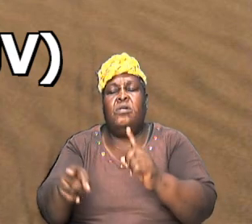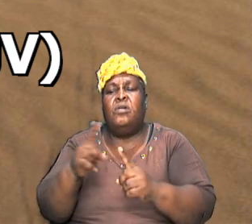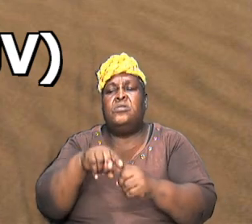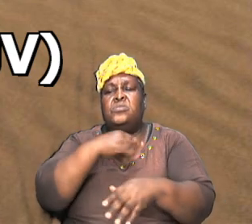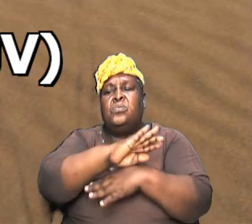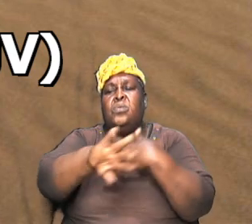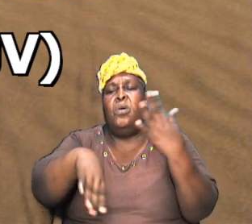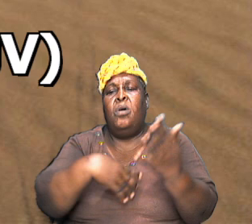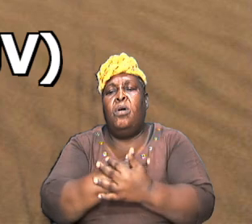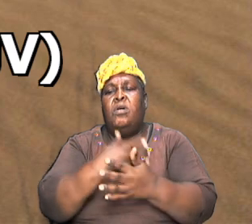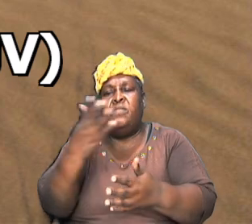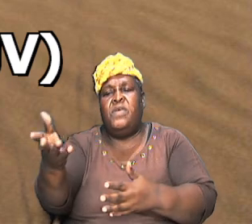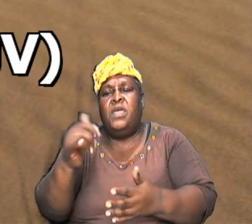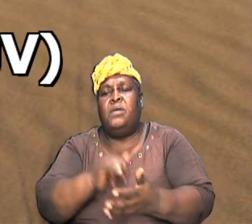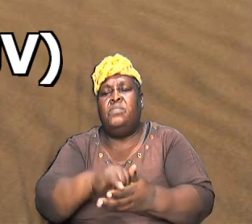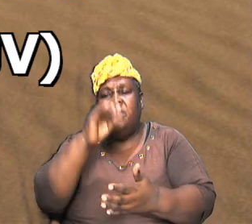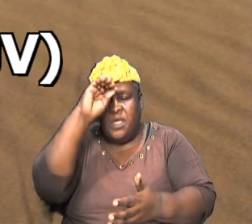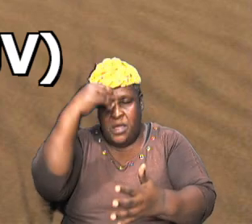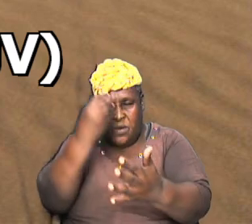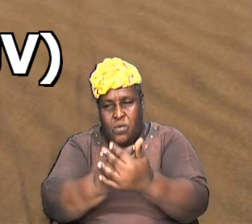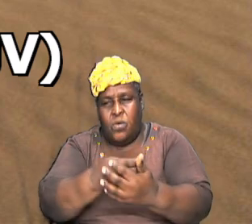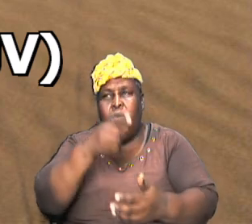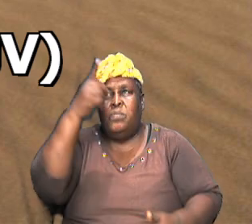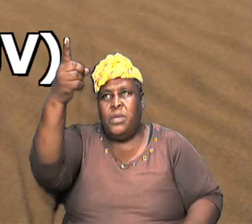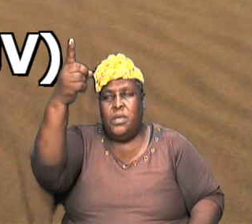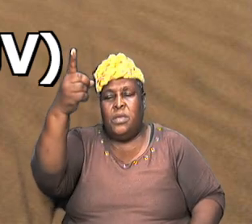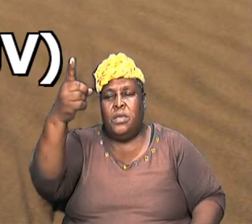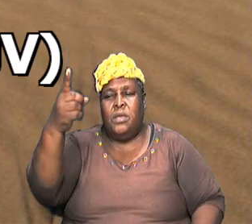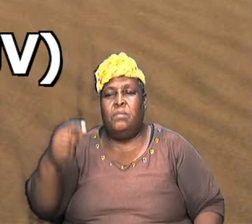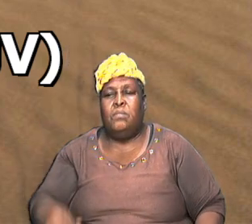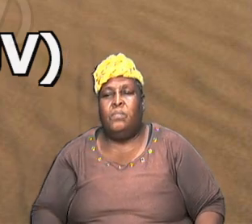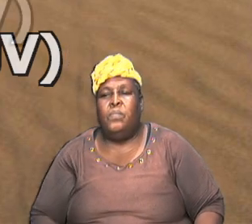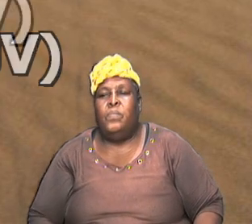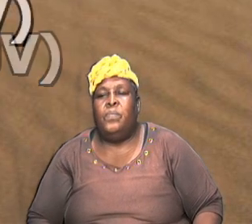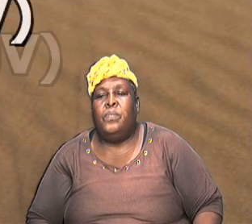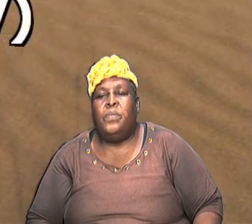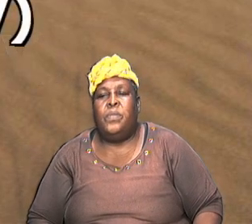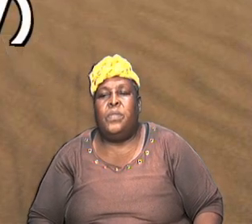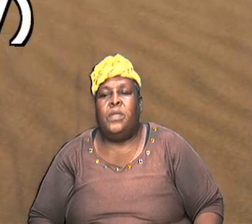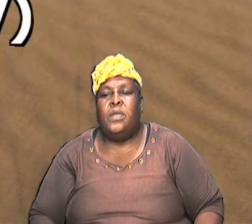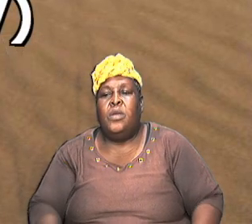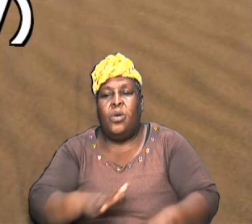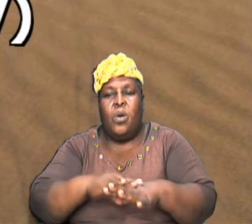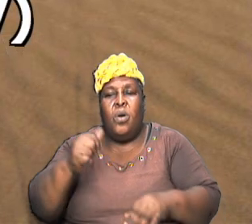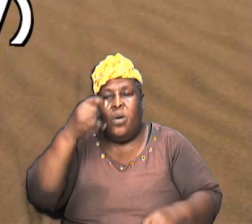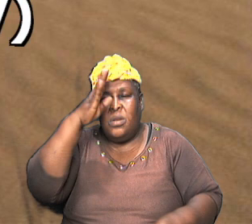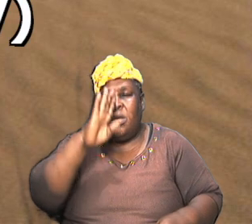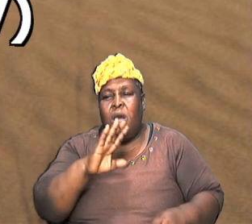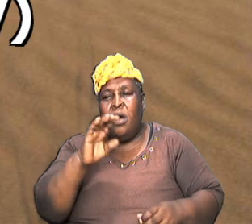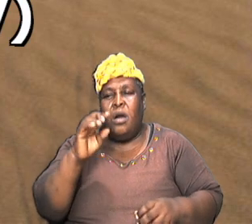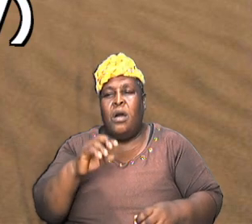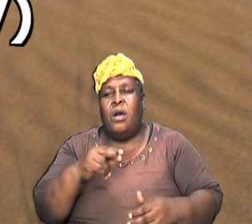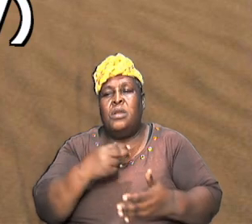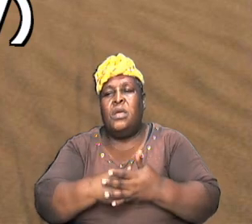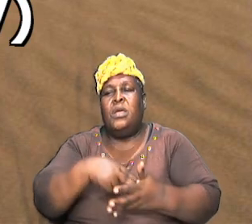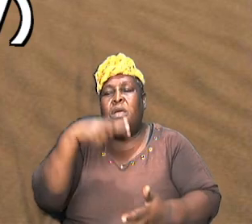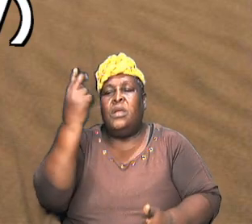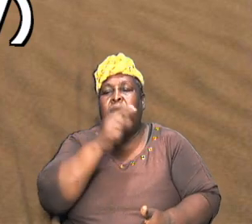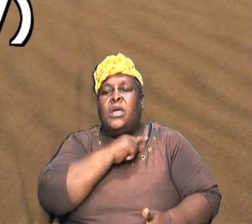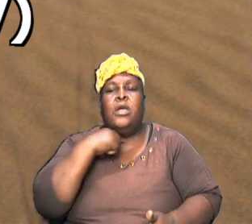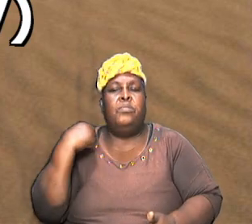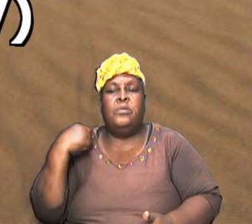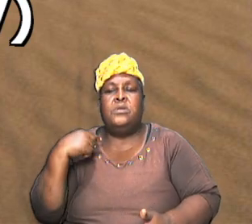unto all them that obey him called of God